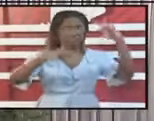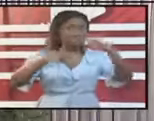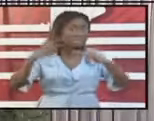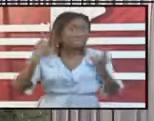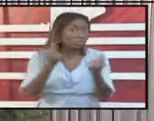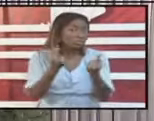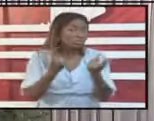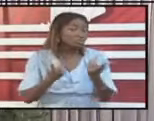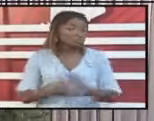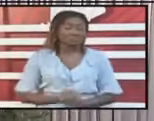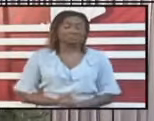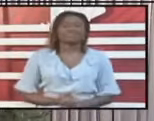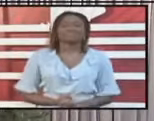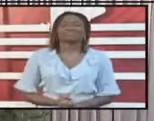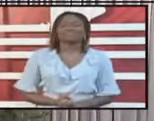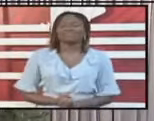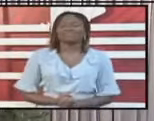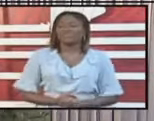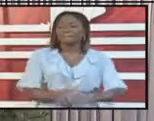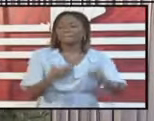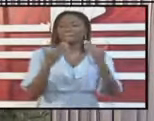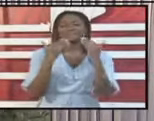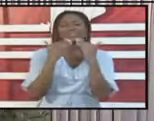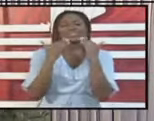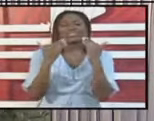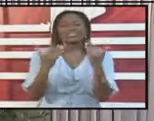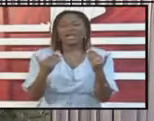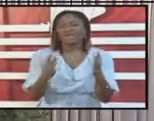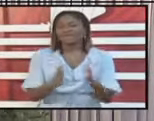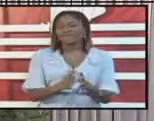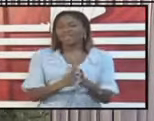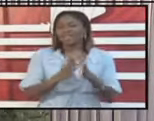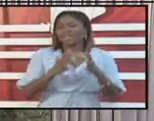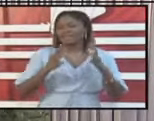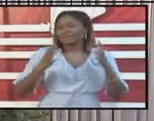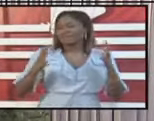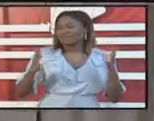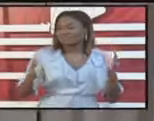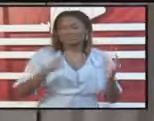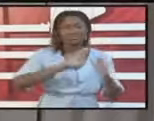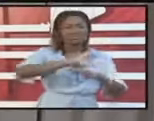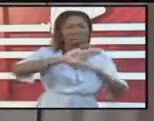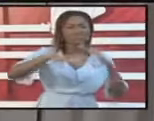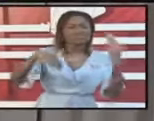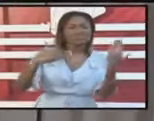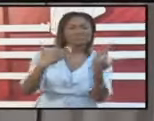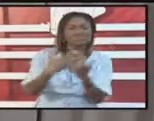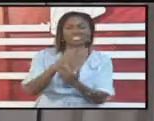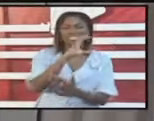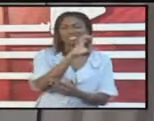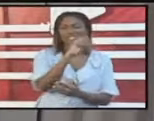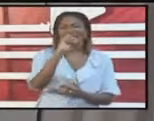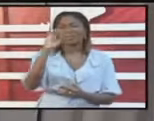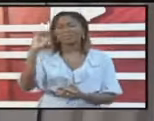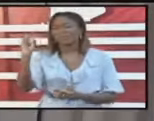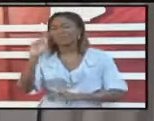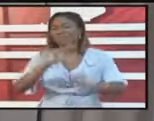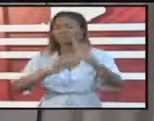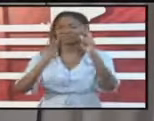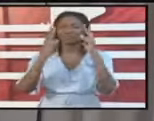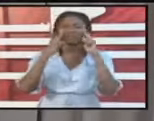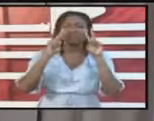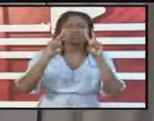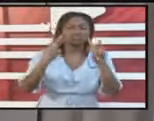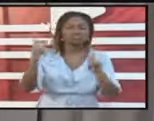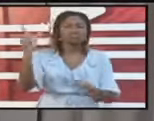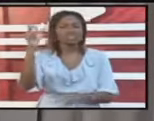Minister Young. Thank you very much Minister Cox, Minister Diyal Singh, Chief Medical Officer, members of the media, wider viewing and listening